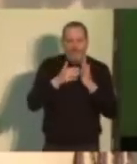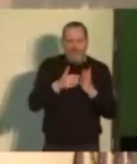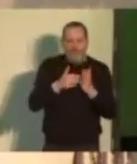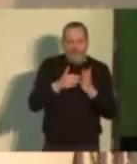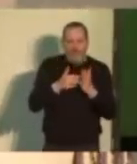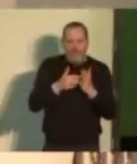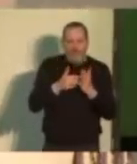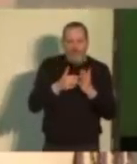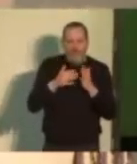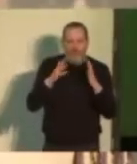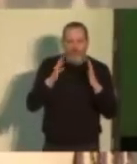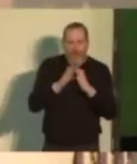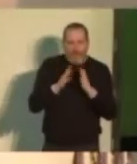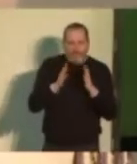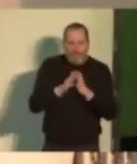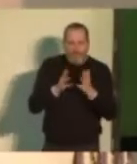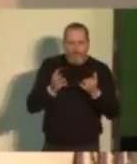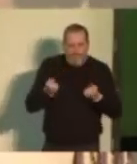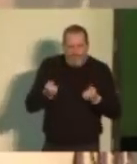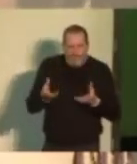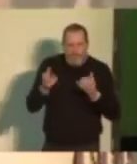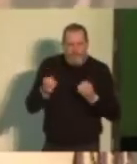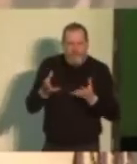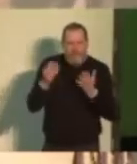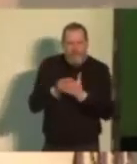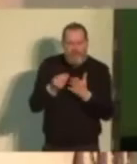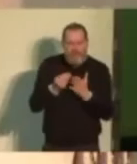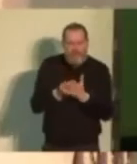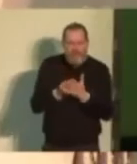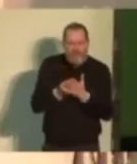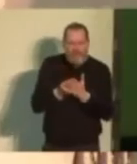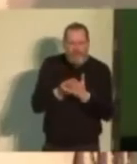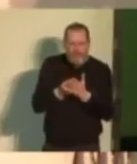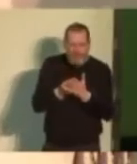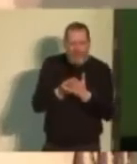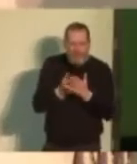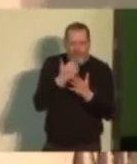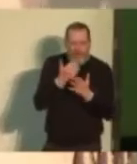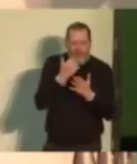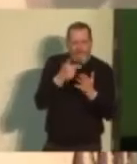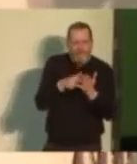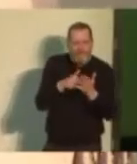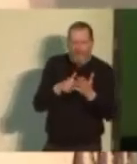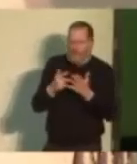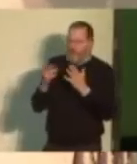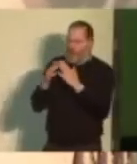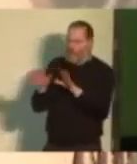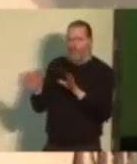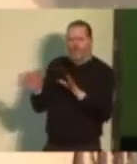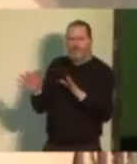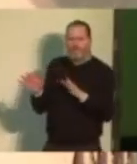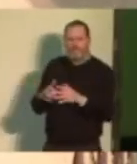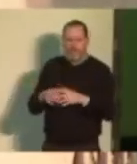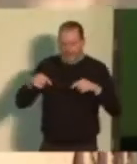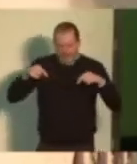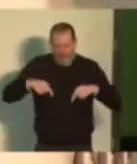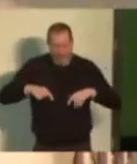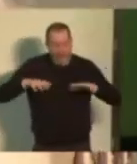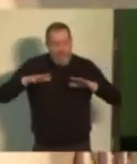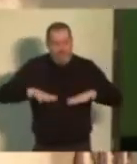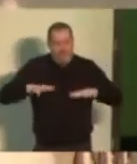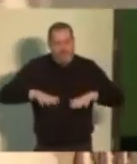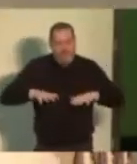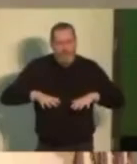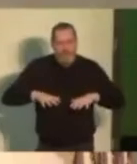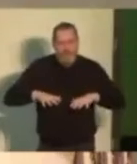income for housing. It is not a radical idea to say that everybody in this country and in my